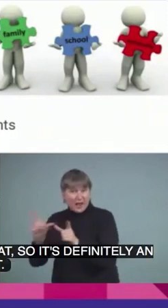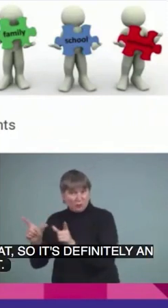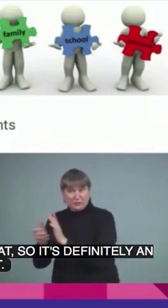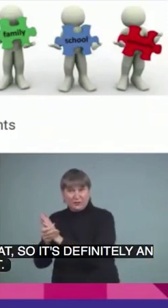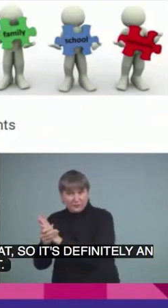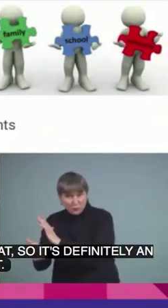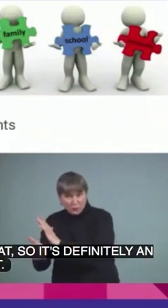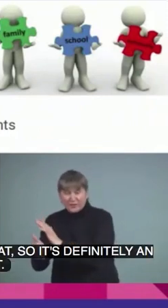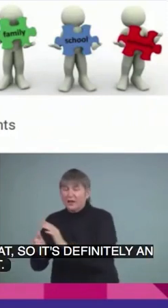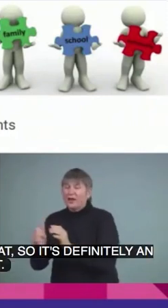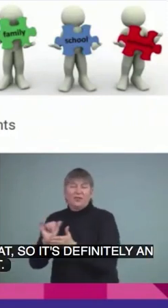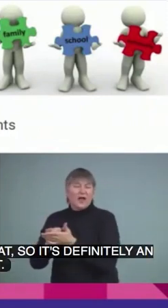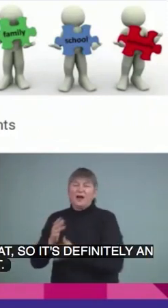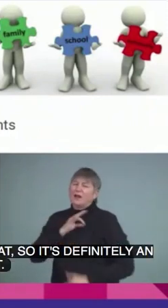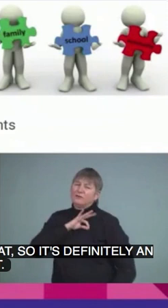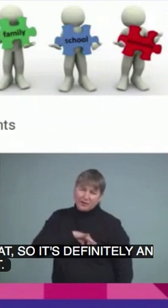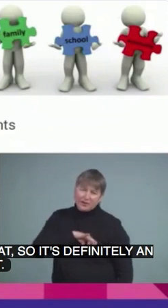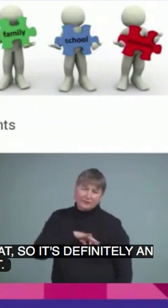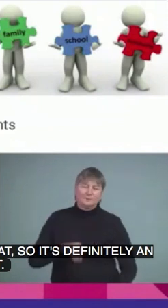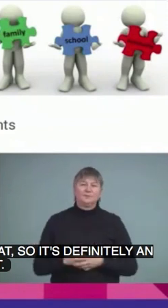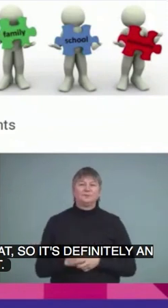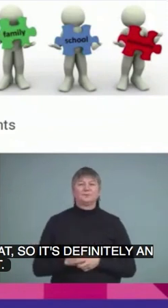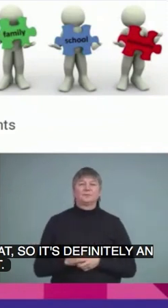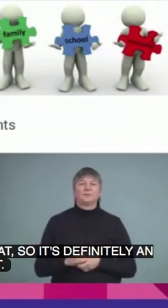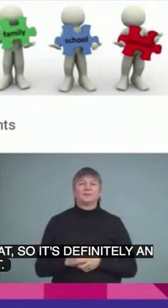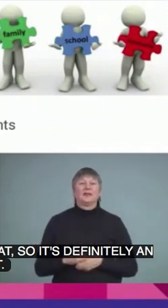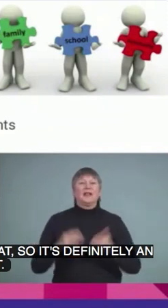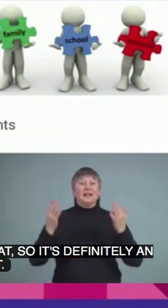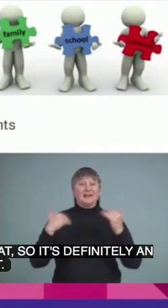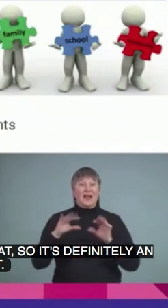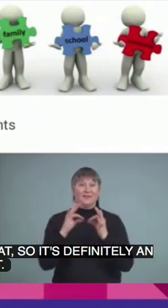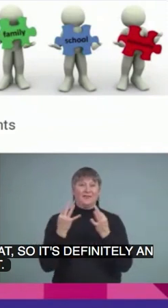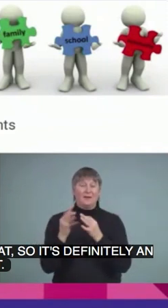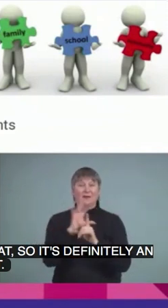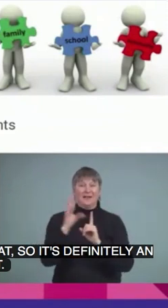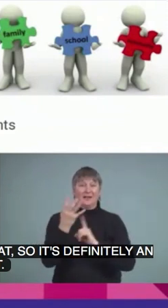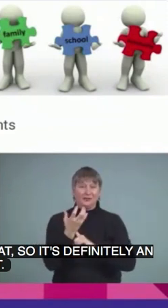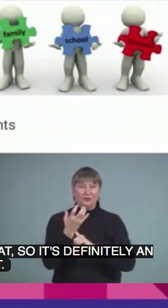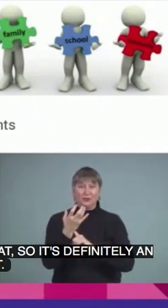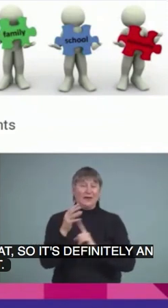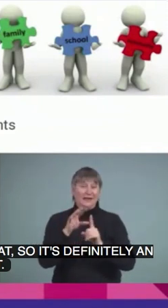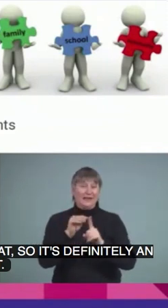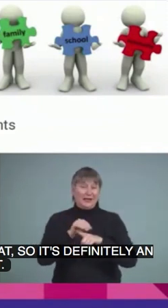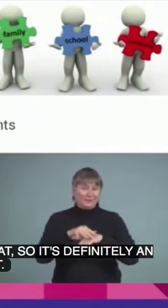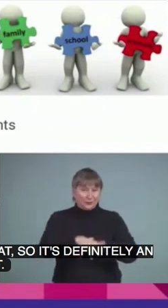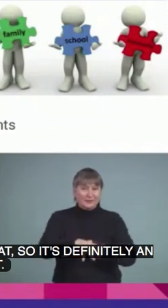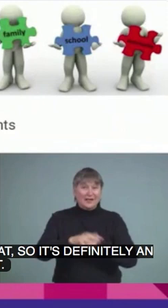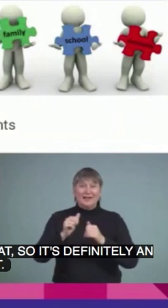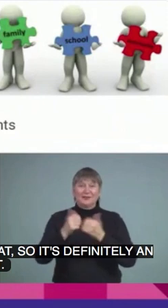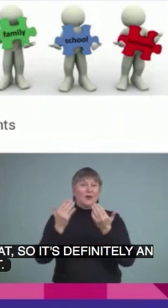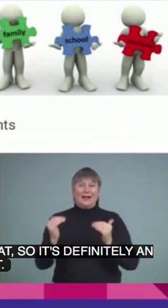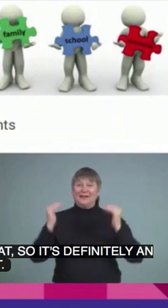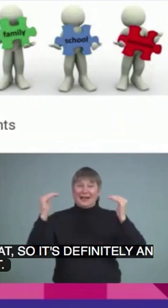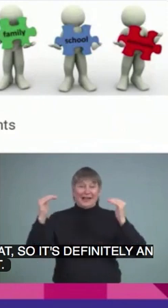So, family and cultural influences. Again, I have foundation and home language right at the top. And